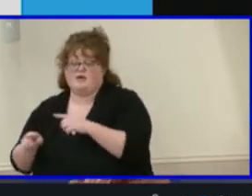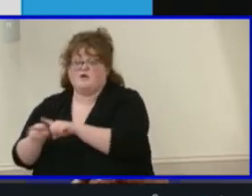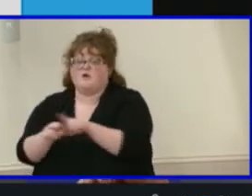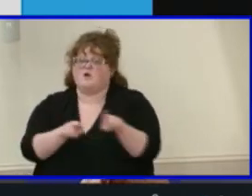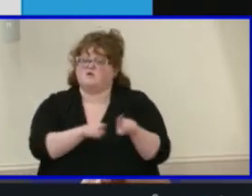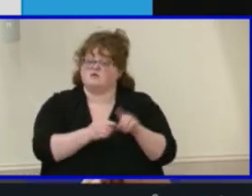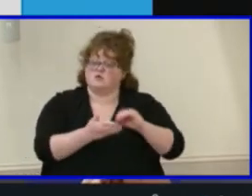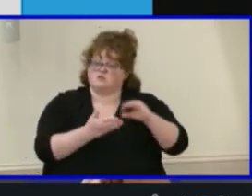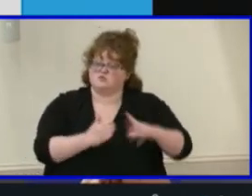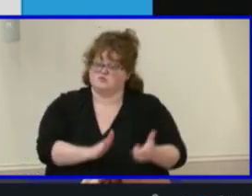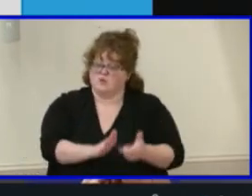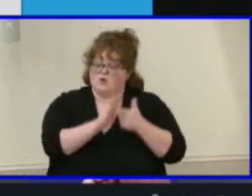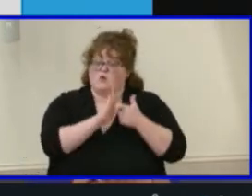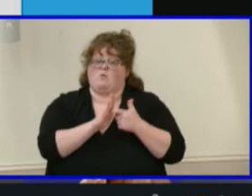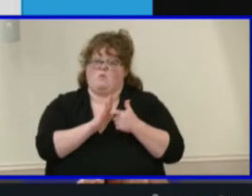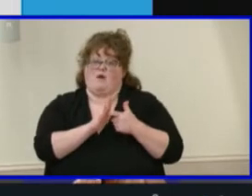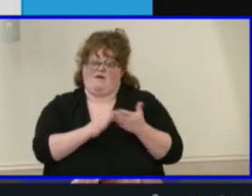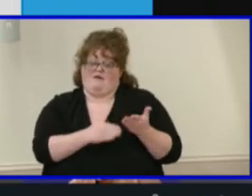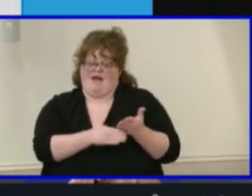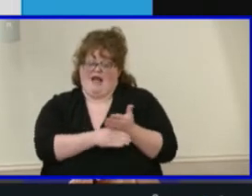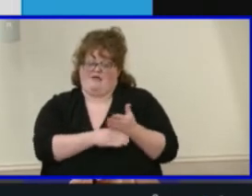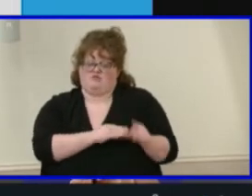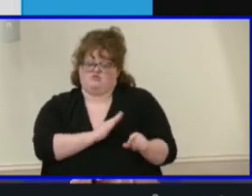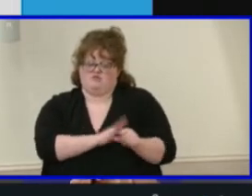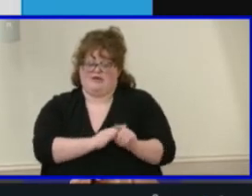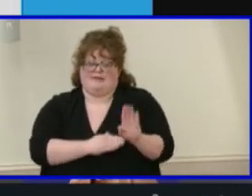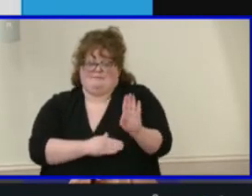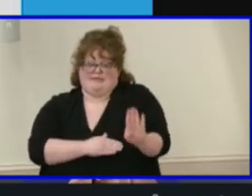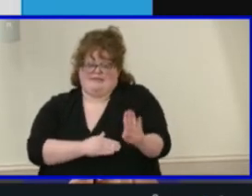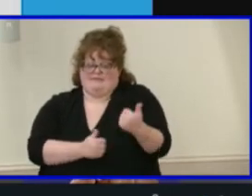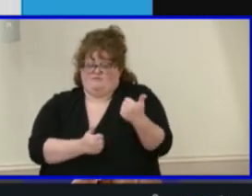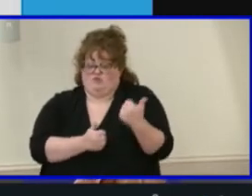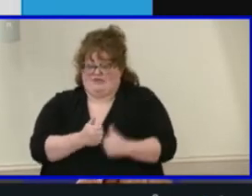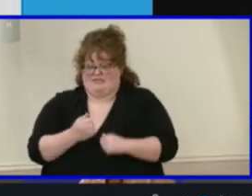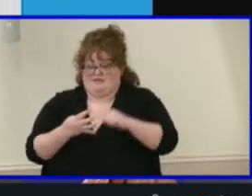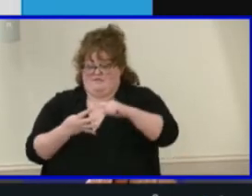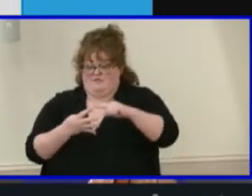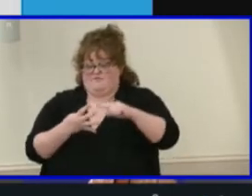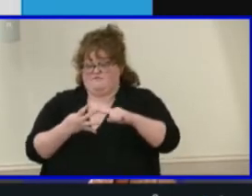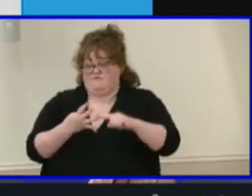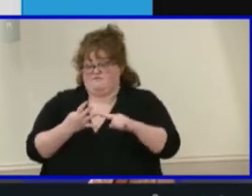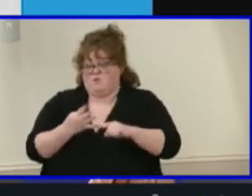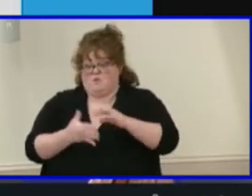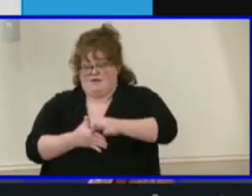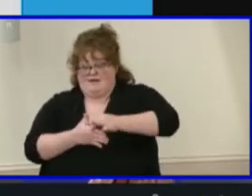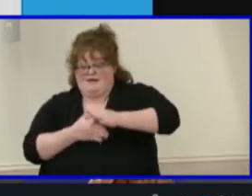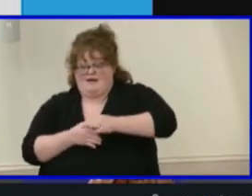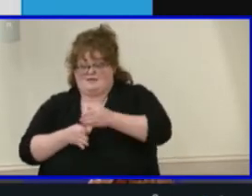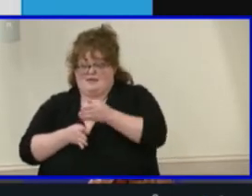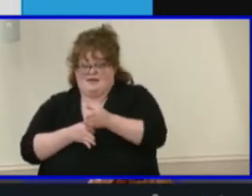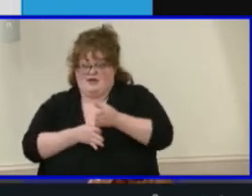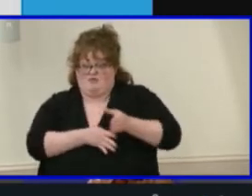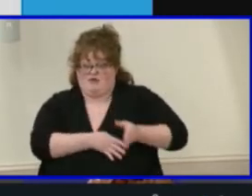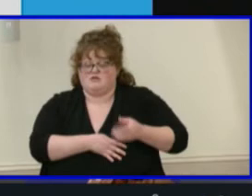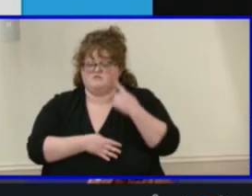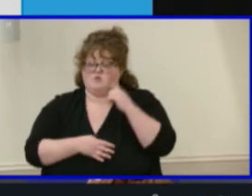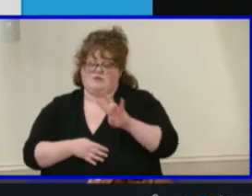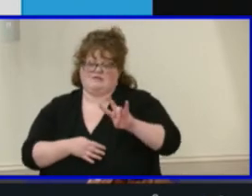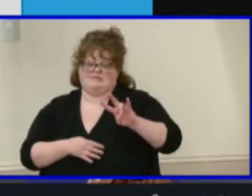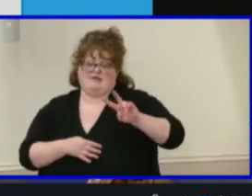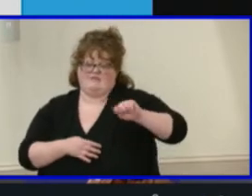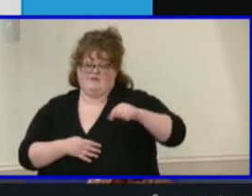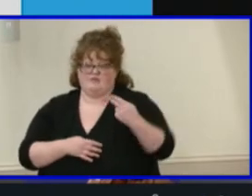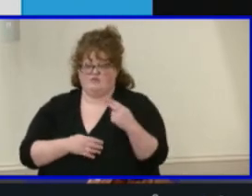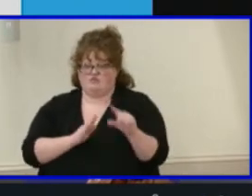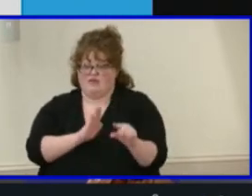average in each of the four content areas for the seventh grade school year. And third, Maggie Walker